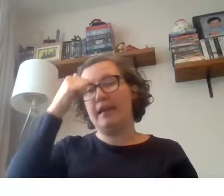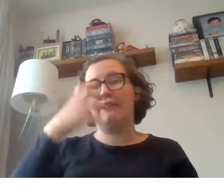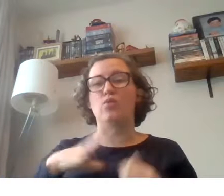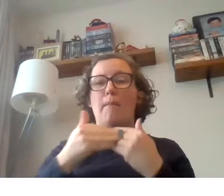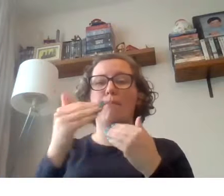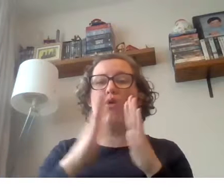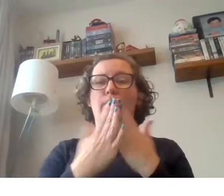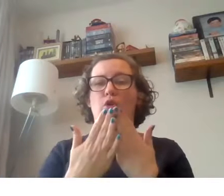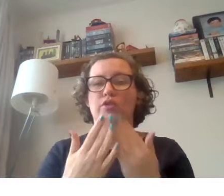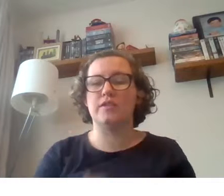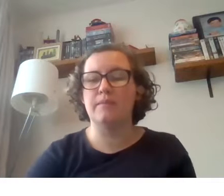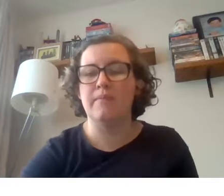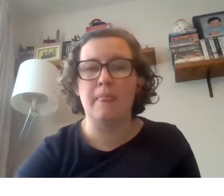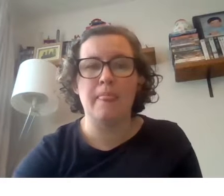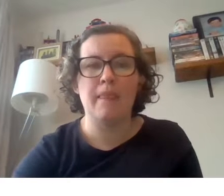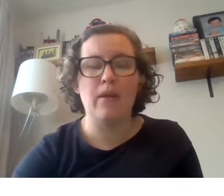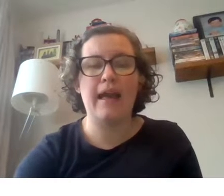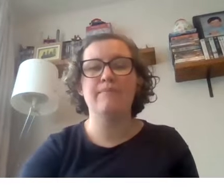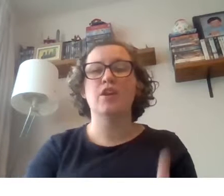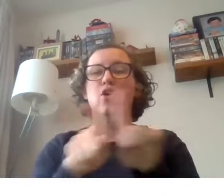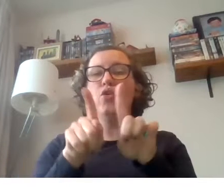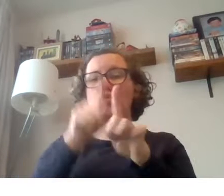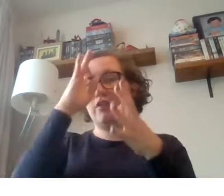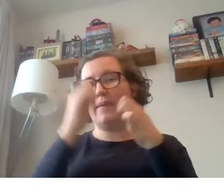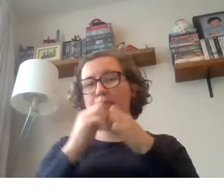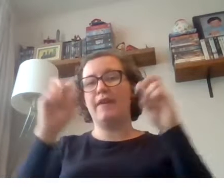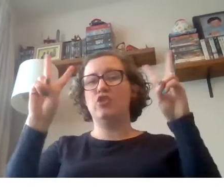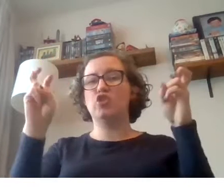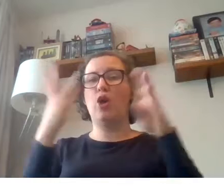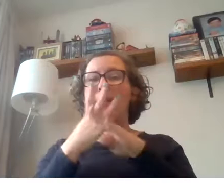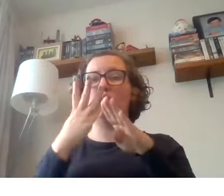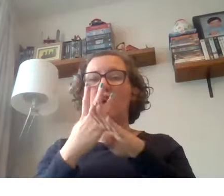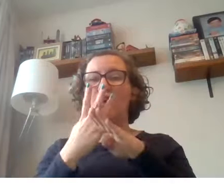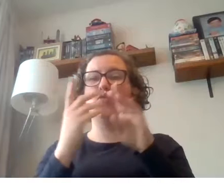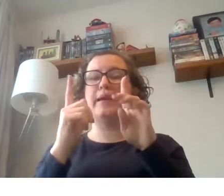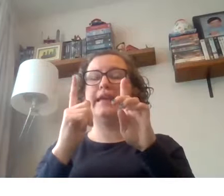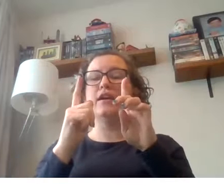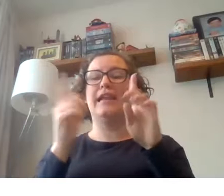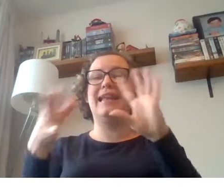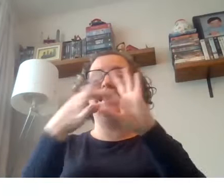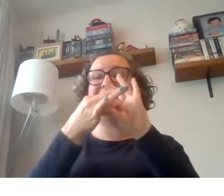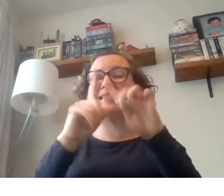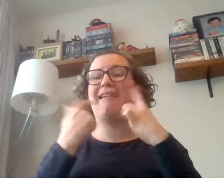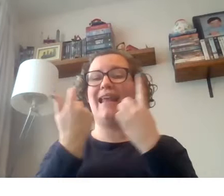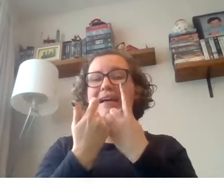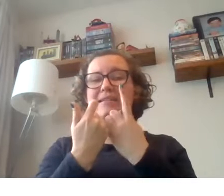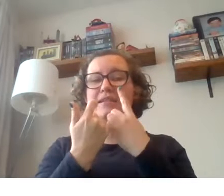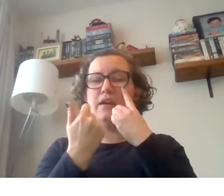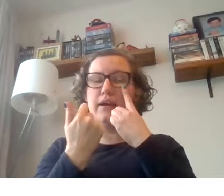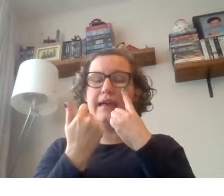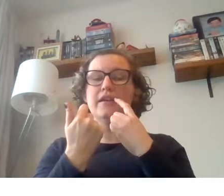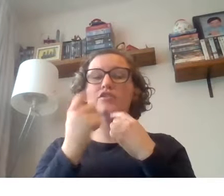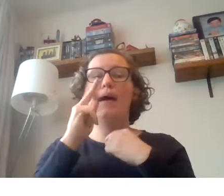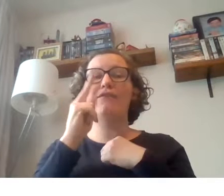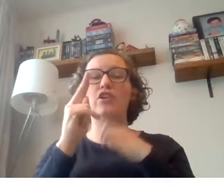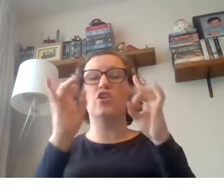know if you want more books okay also remember that your topic work will be linked to class